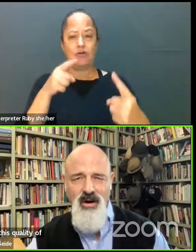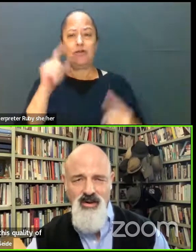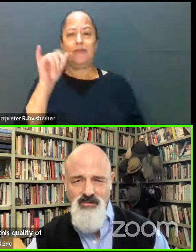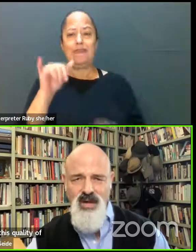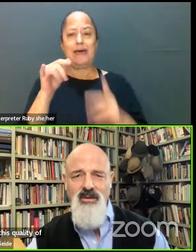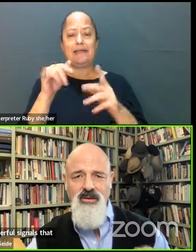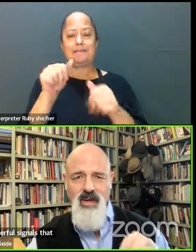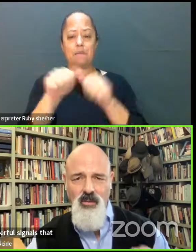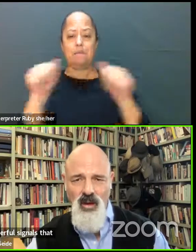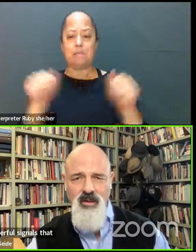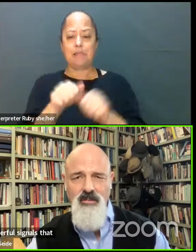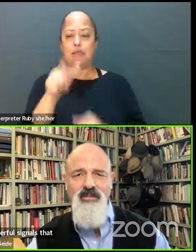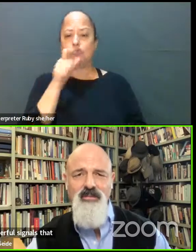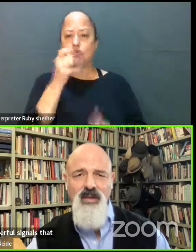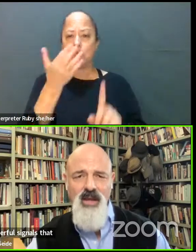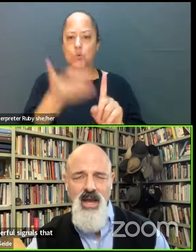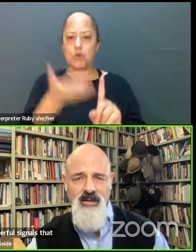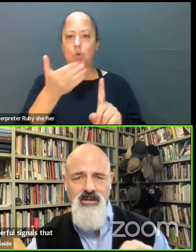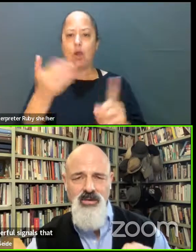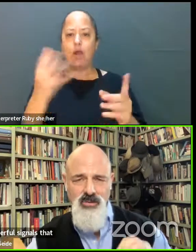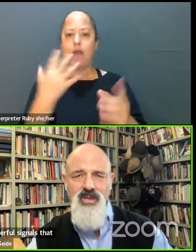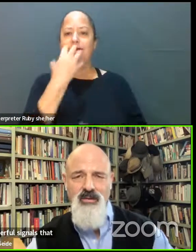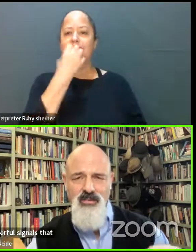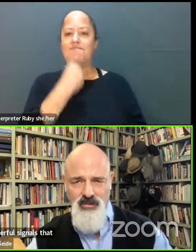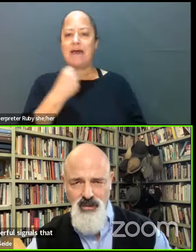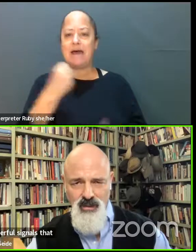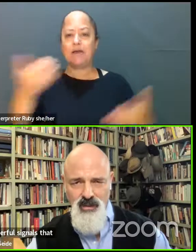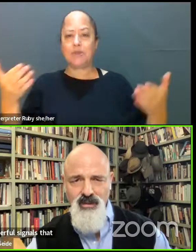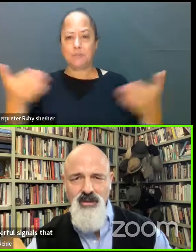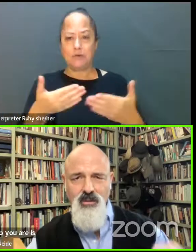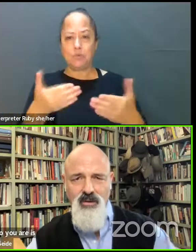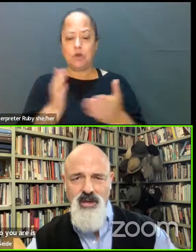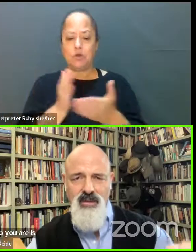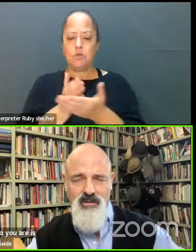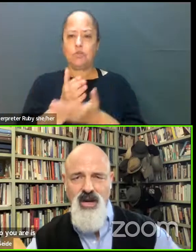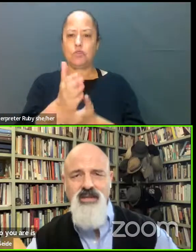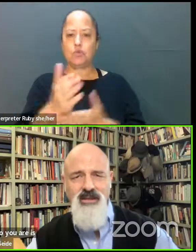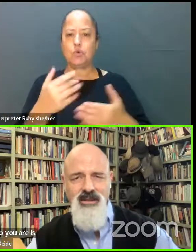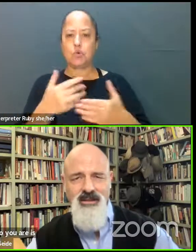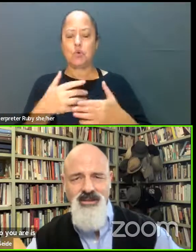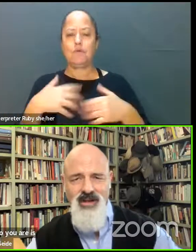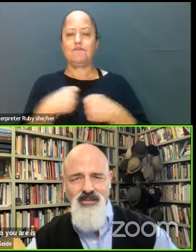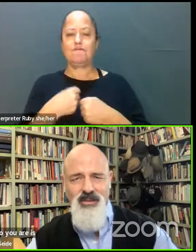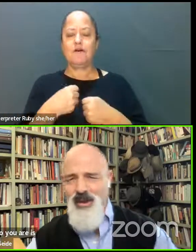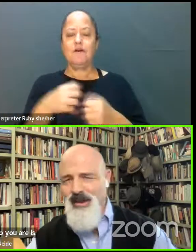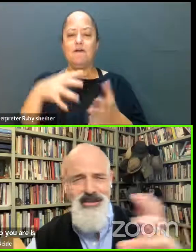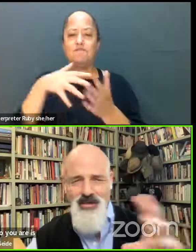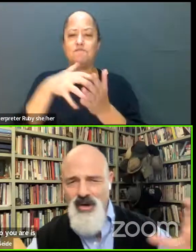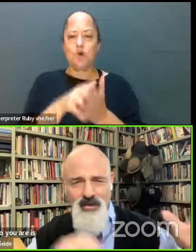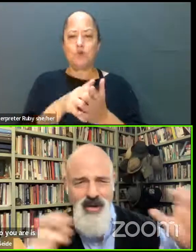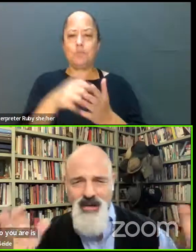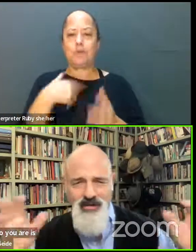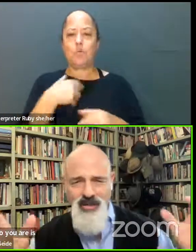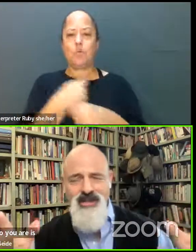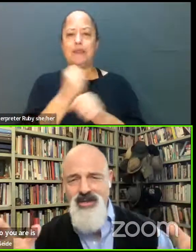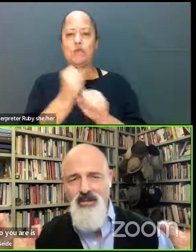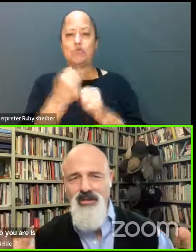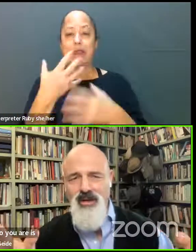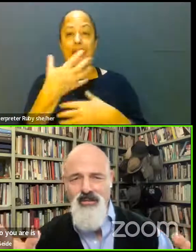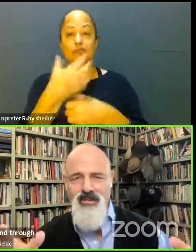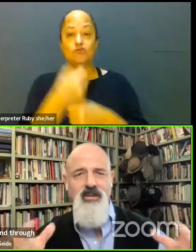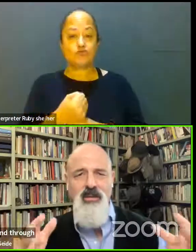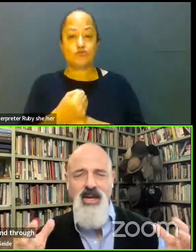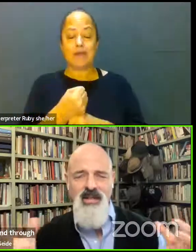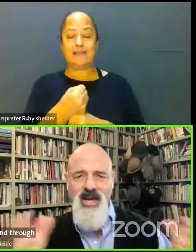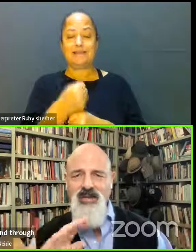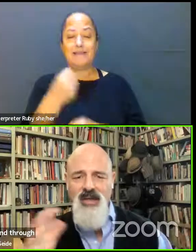who you are is valued and welcome. And through that vulnerability, we create trust. It's often thought that it's the other way around. We've to trust each other